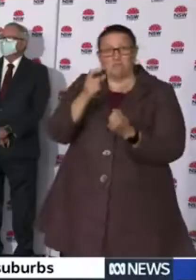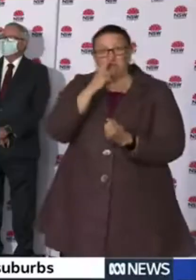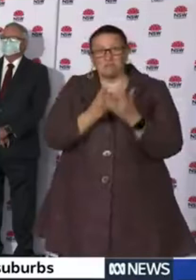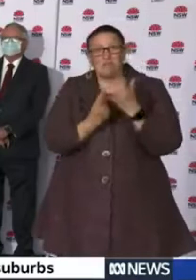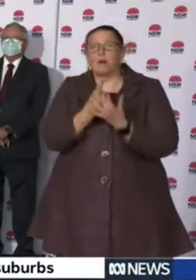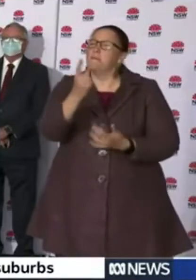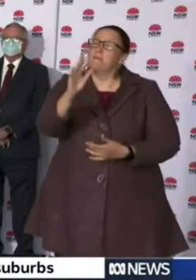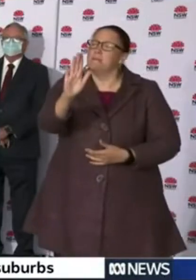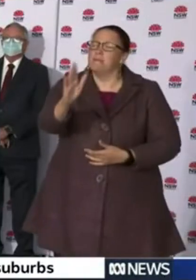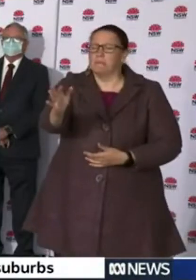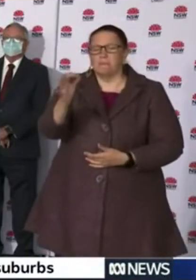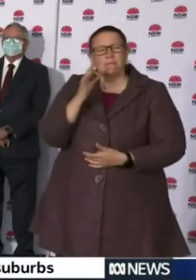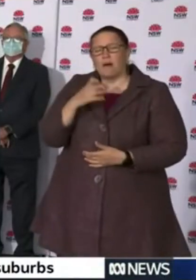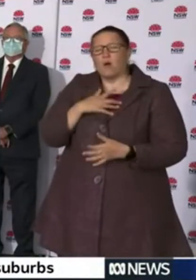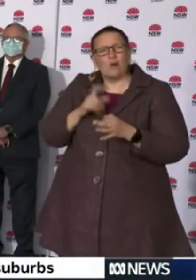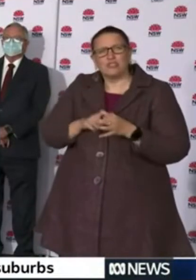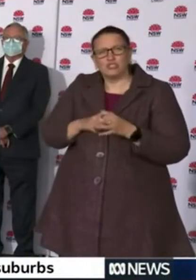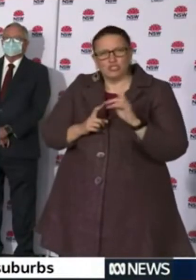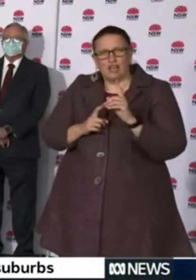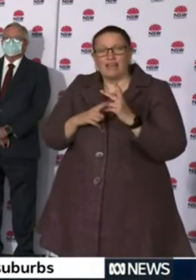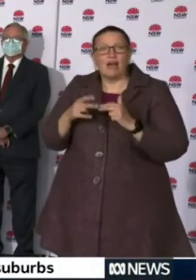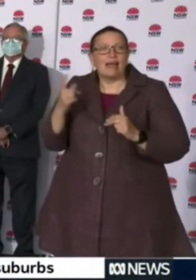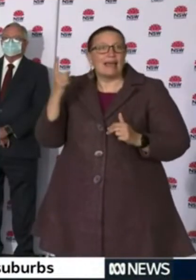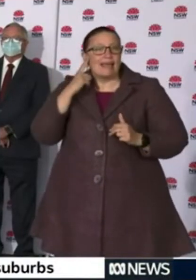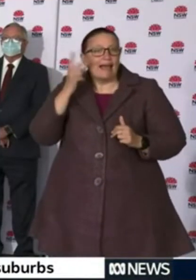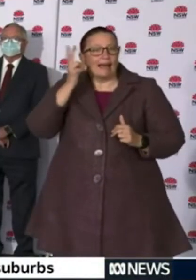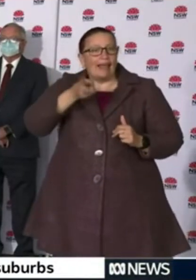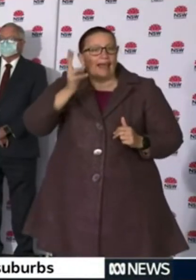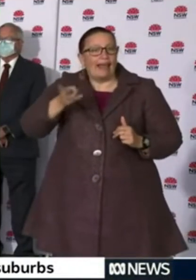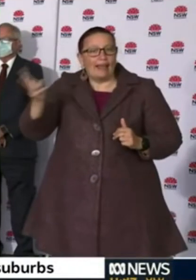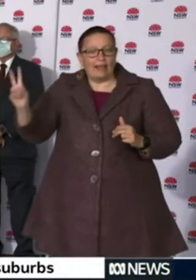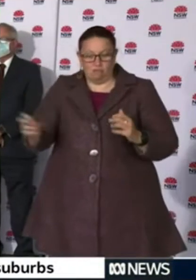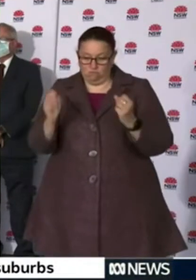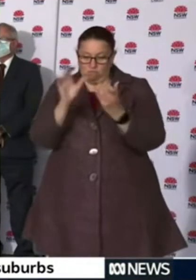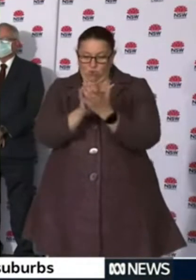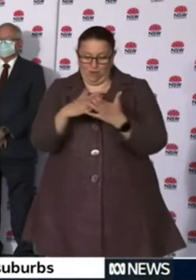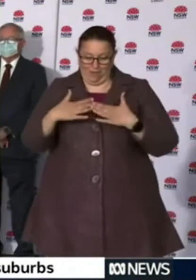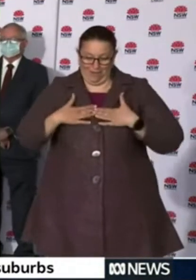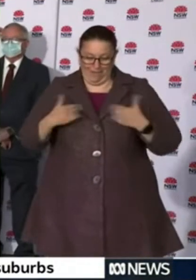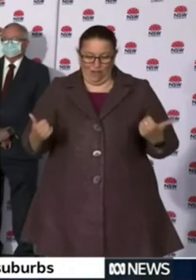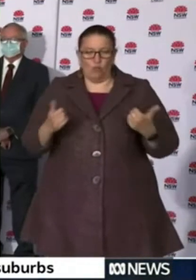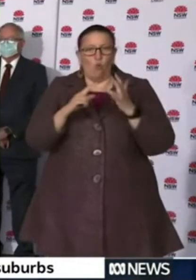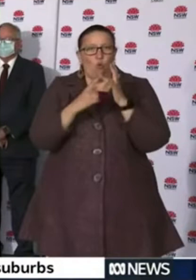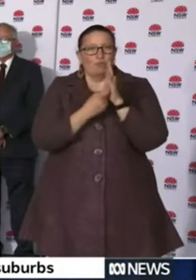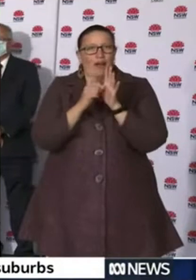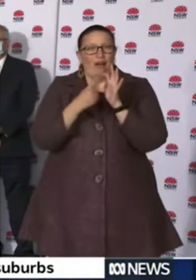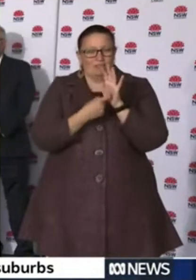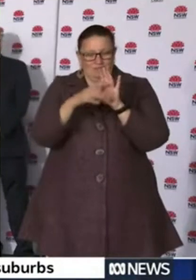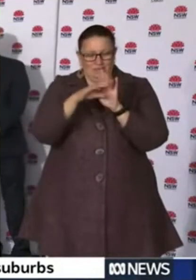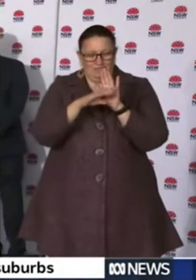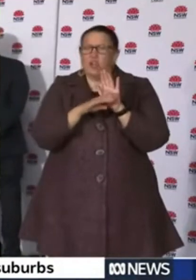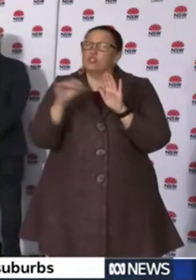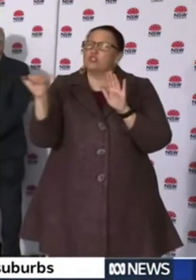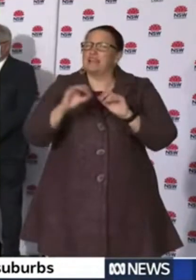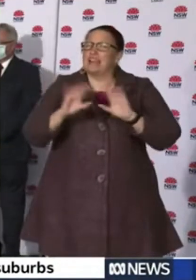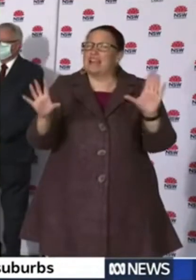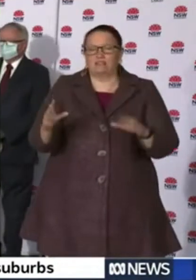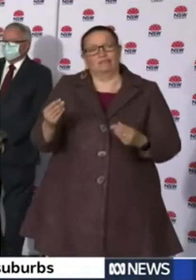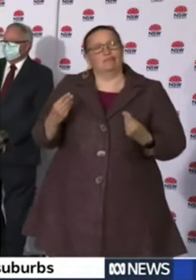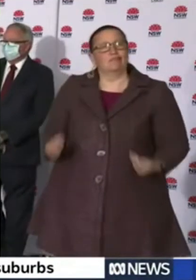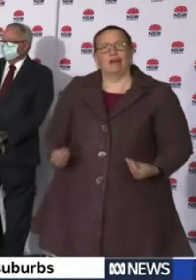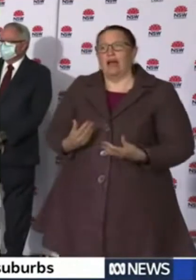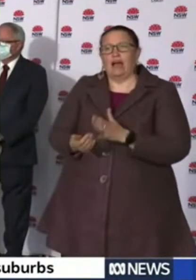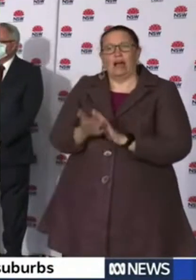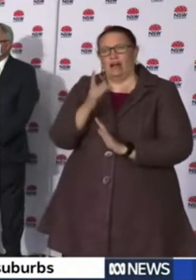The question is, if you care about it so much and you put it in the health order, I mean, shouldn't it be clear? How on earth could that be enforced